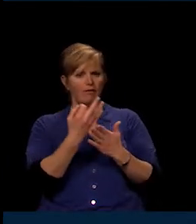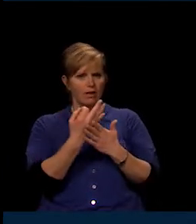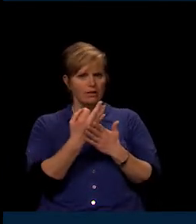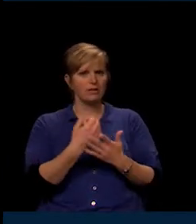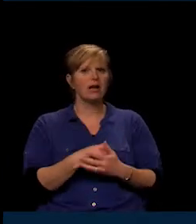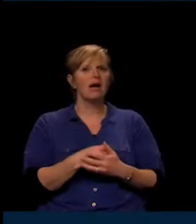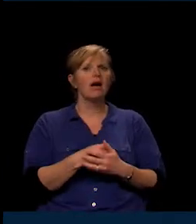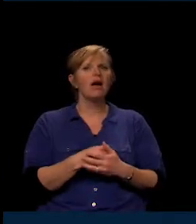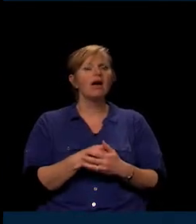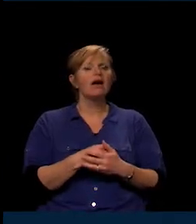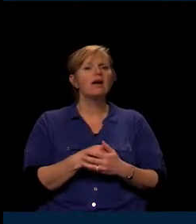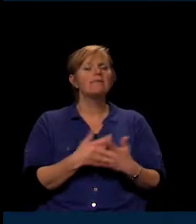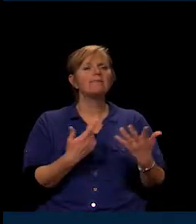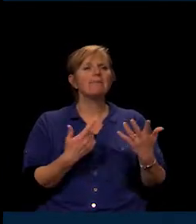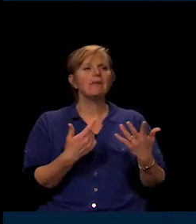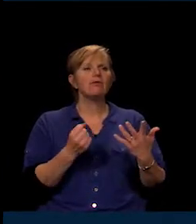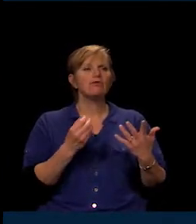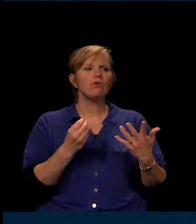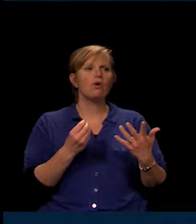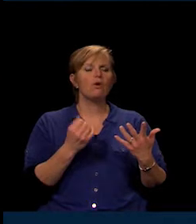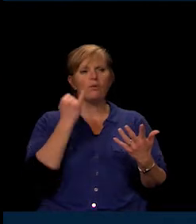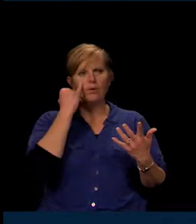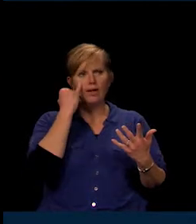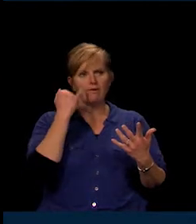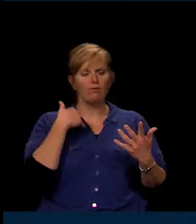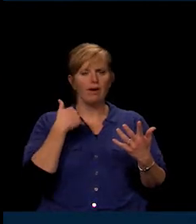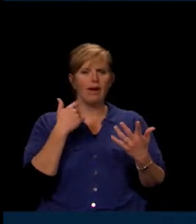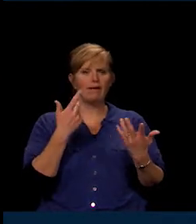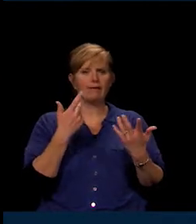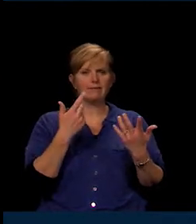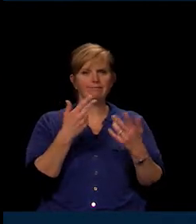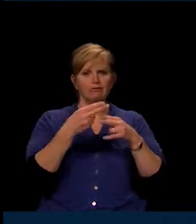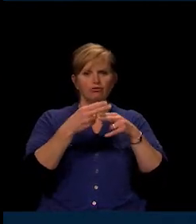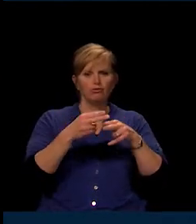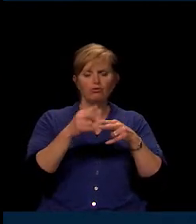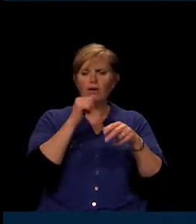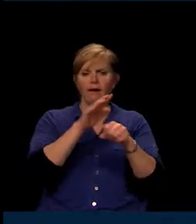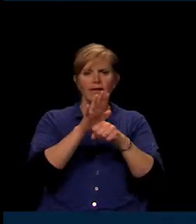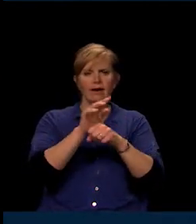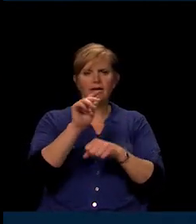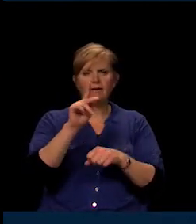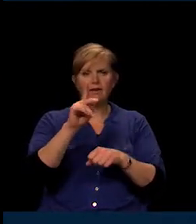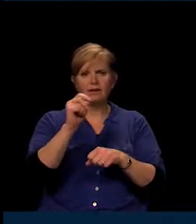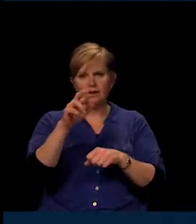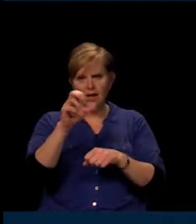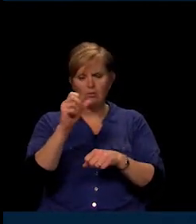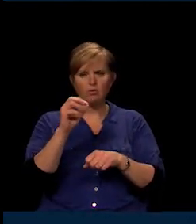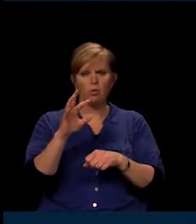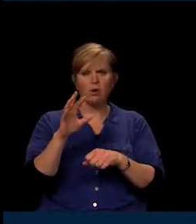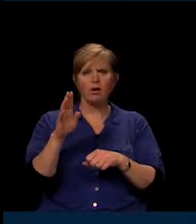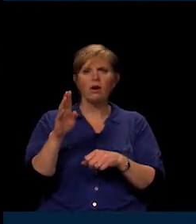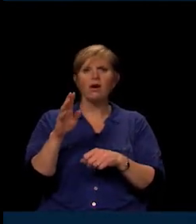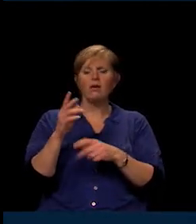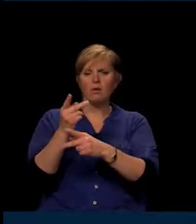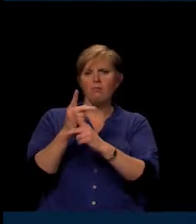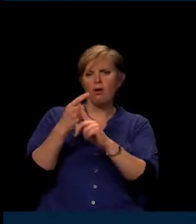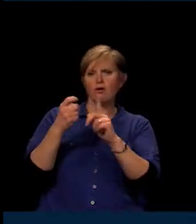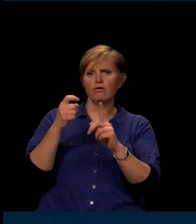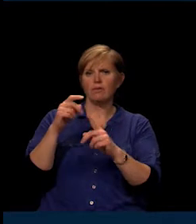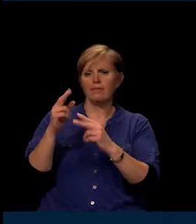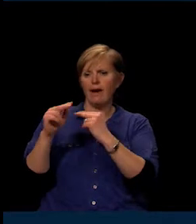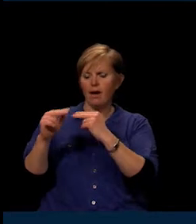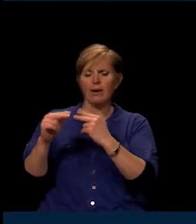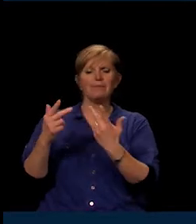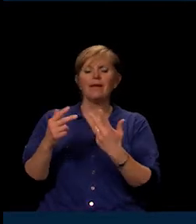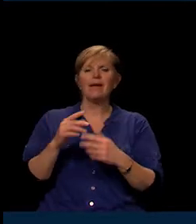we would borrow from CAPERS. Perhaps there'll be a borrowing from the highway fund. That 88% that's sitting there, we can't borrow from that. I go to